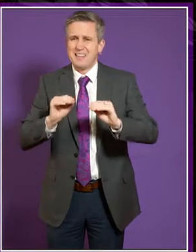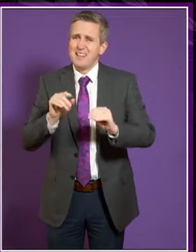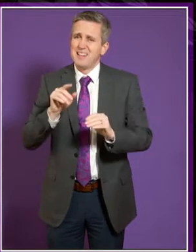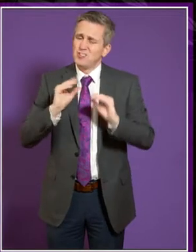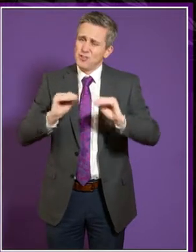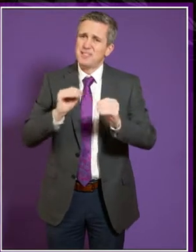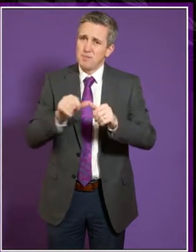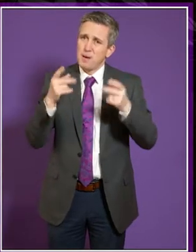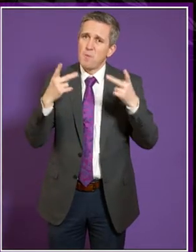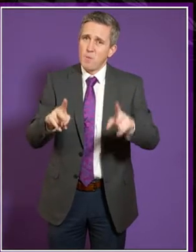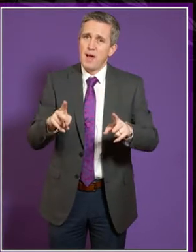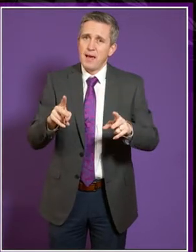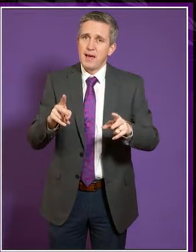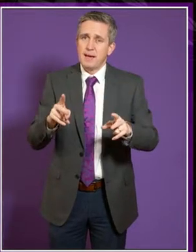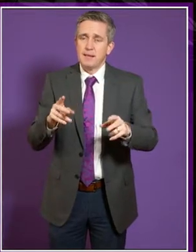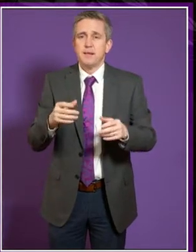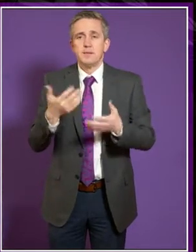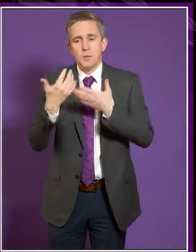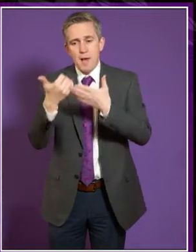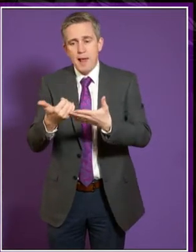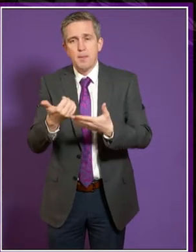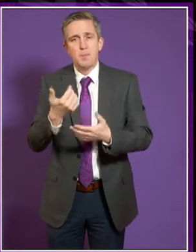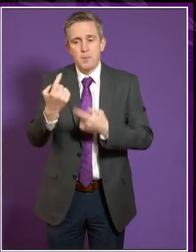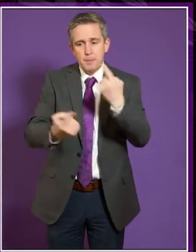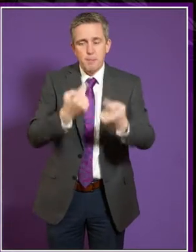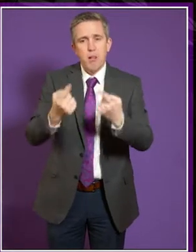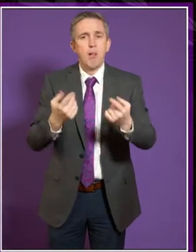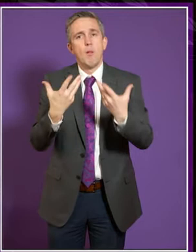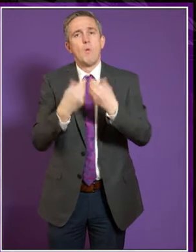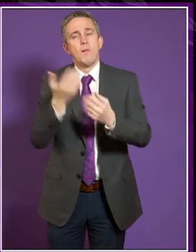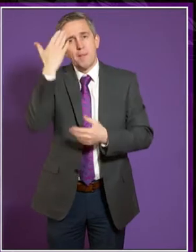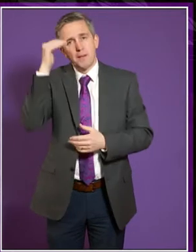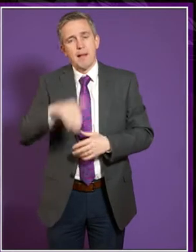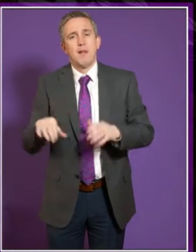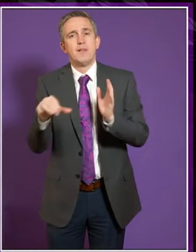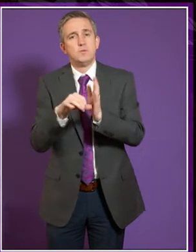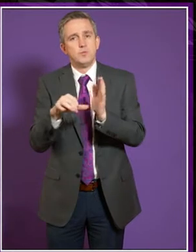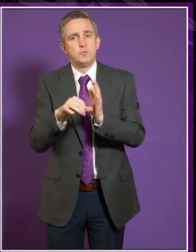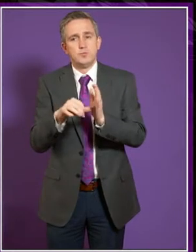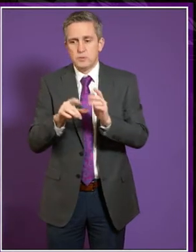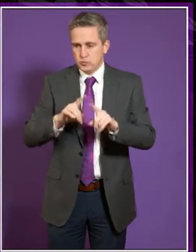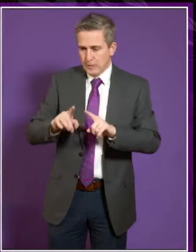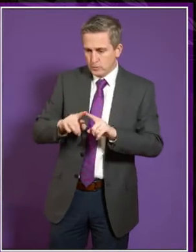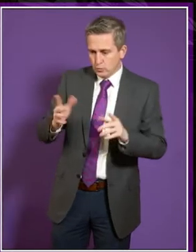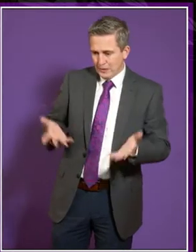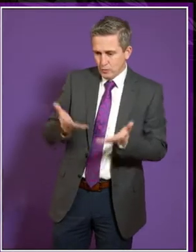to try and help people with mental health and try and help people to disclose, seek the help that they need as and when